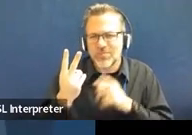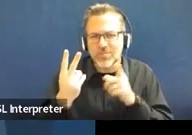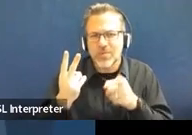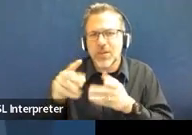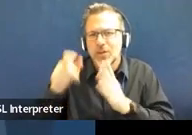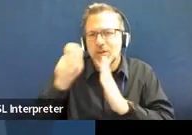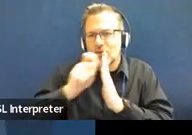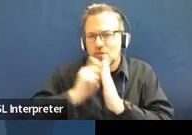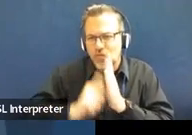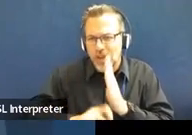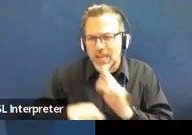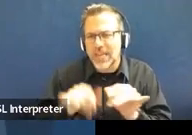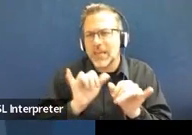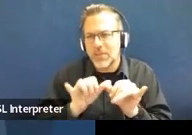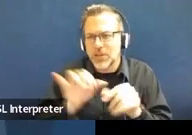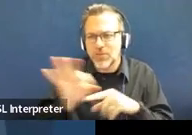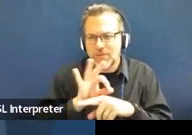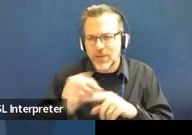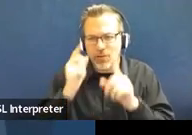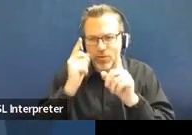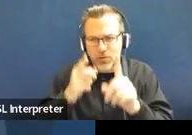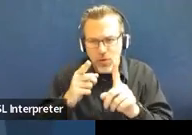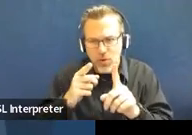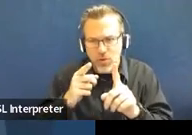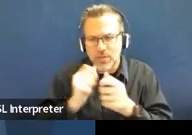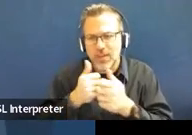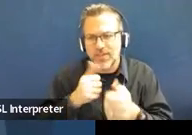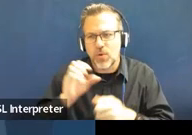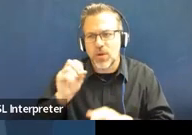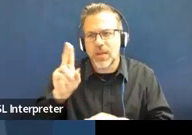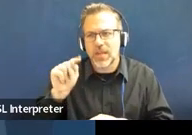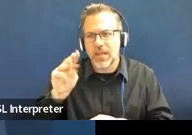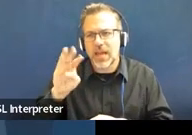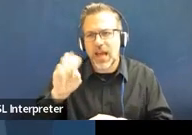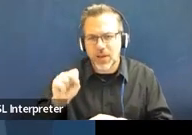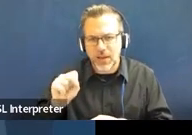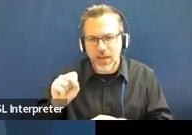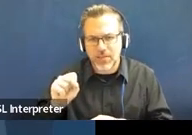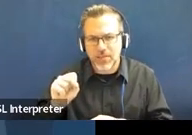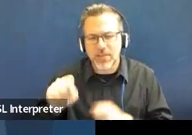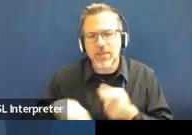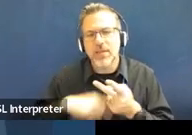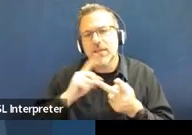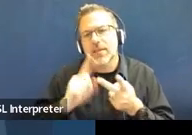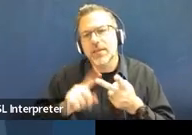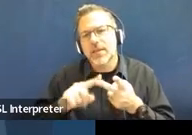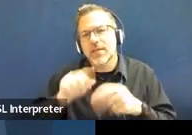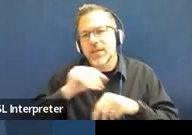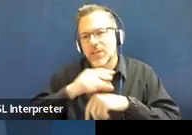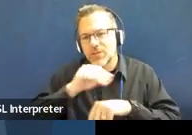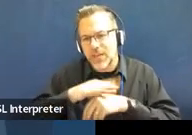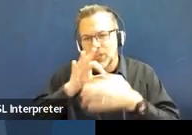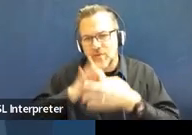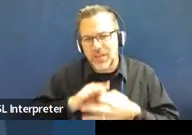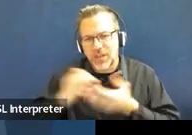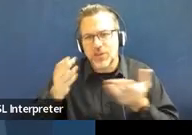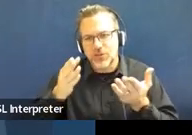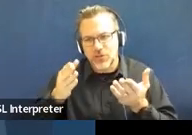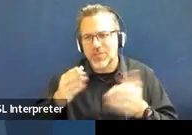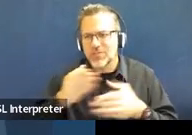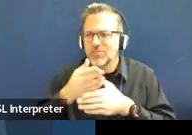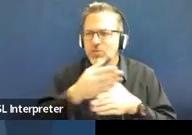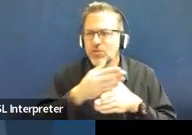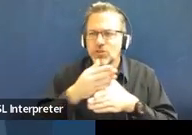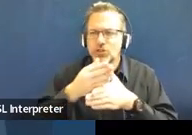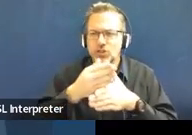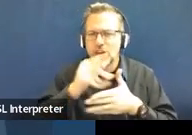writing measurable functional goals, avoiding outcomes, and consultation and related service goals. So feel free to share these with people on your team if you